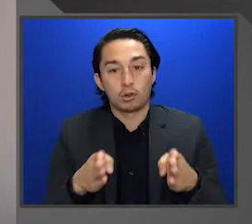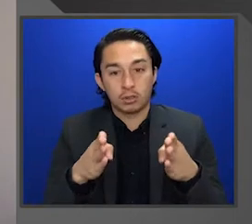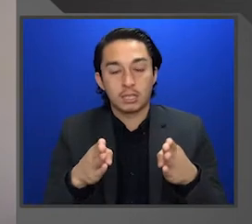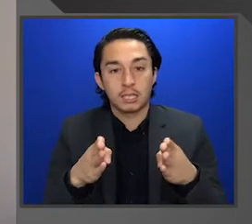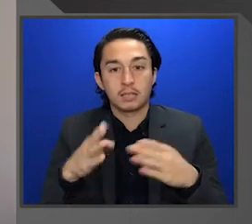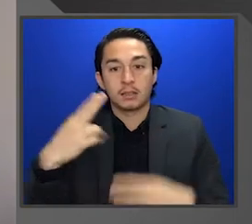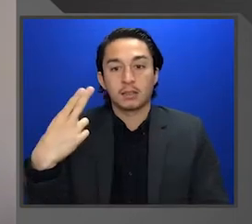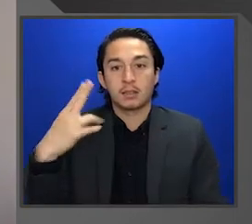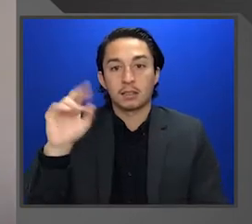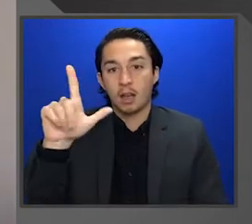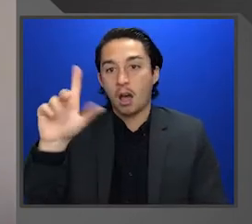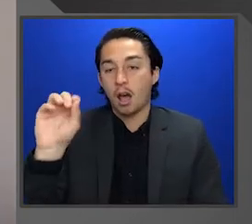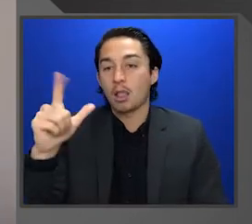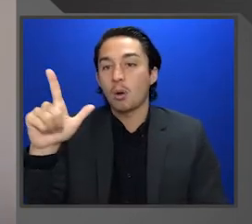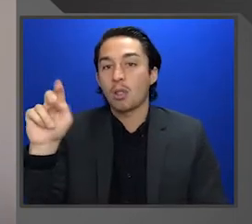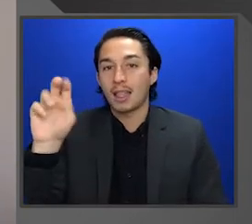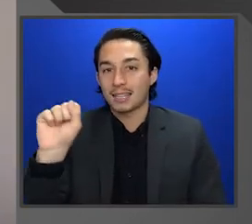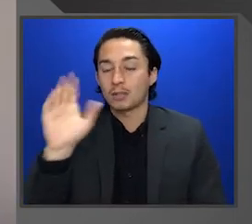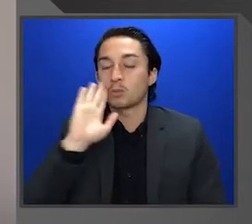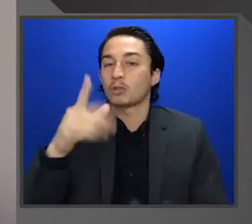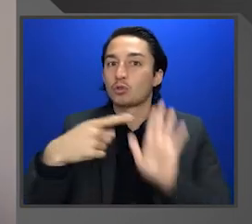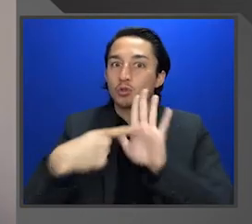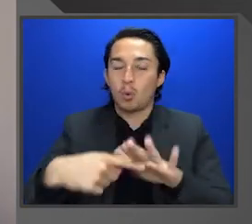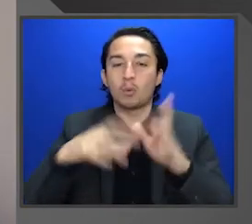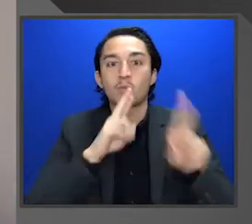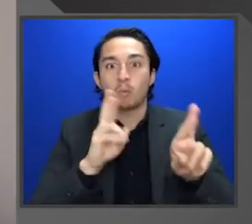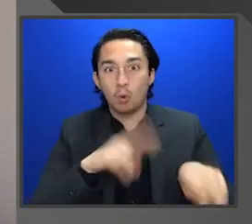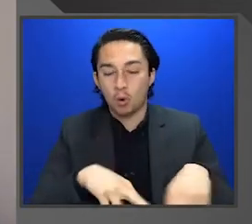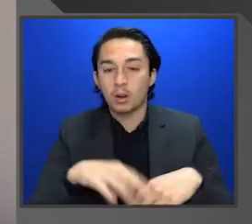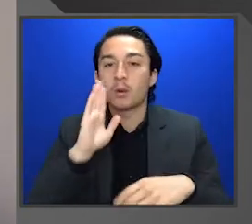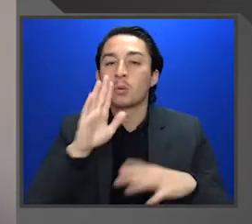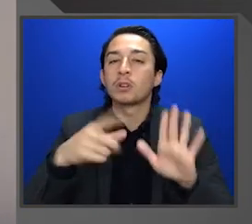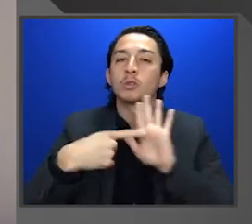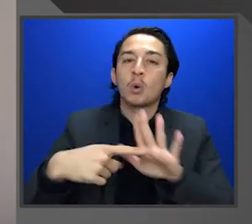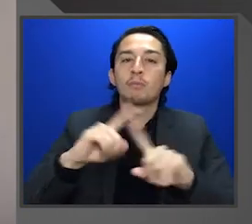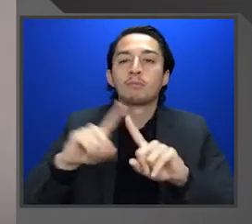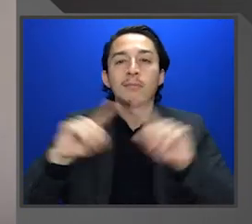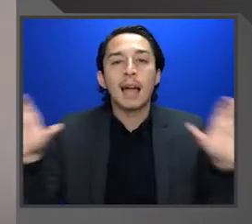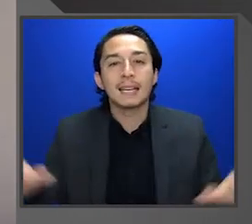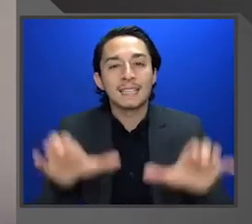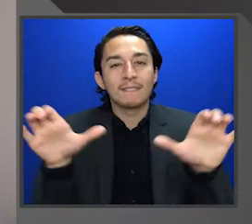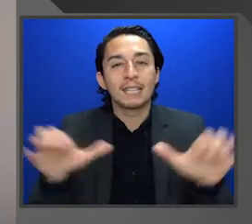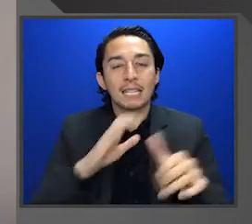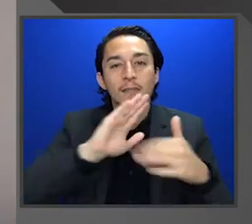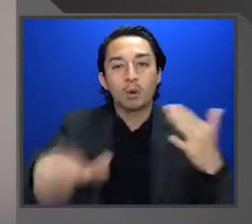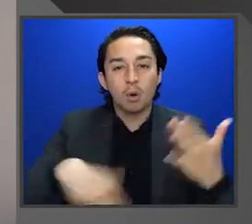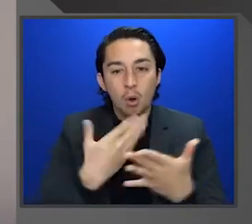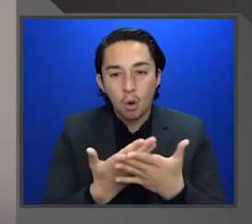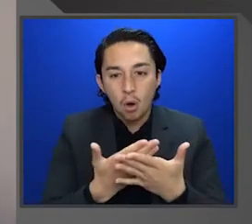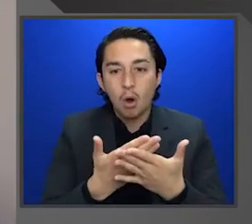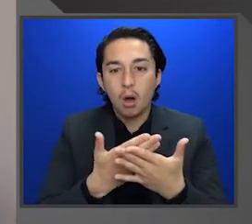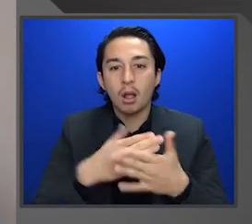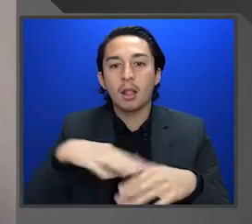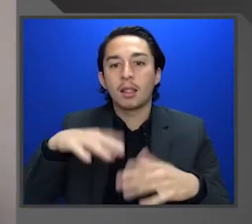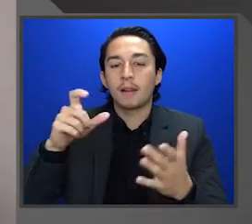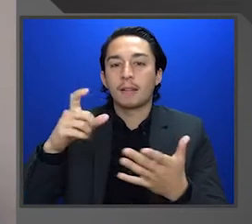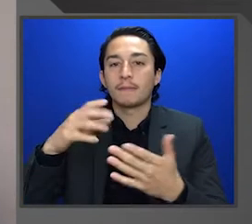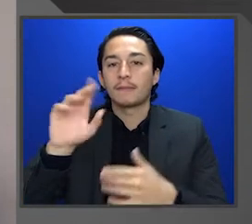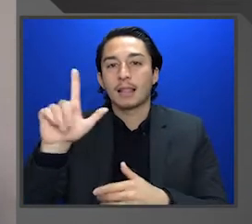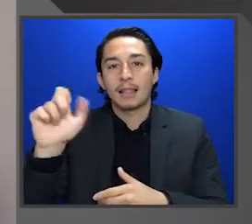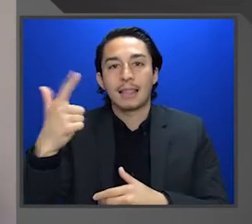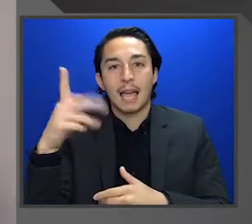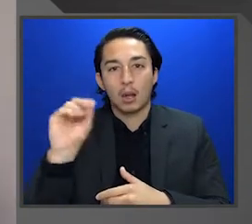hollow lens, the report, which will show activity of all the LEGO wheel excavators